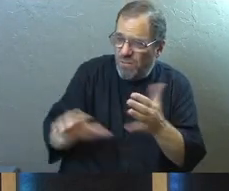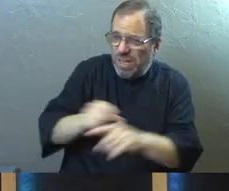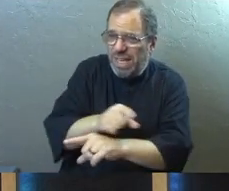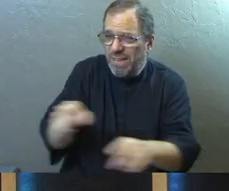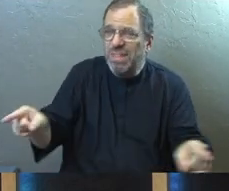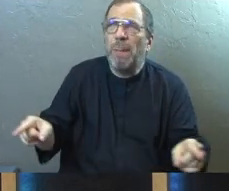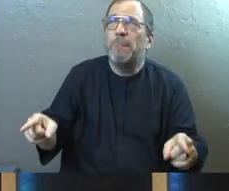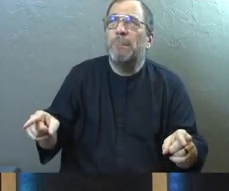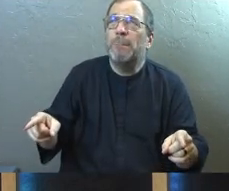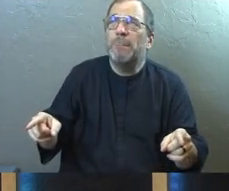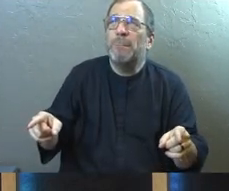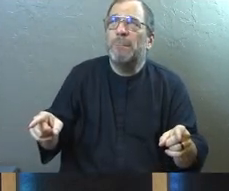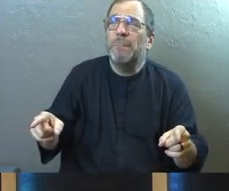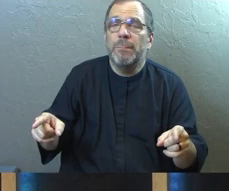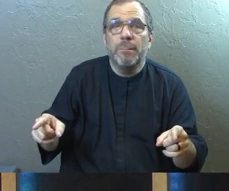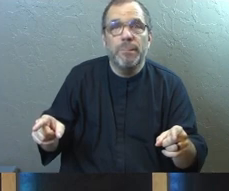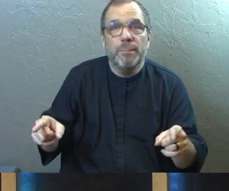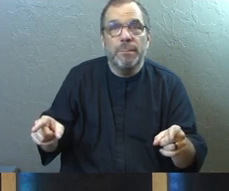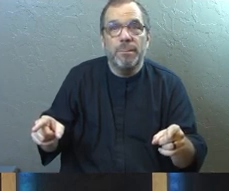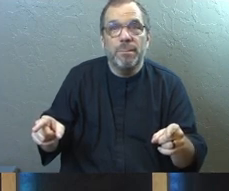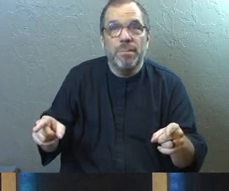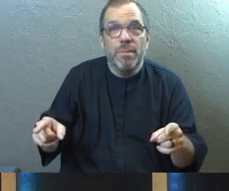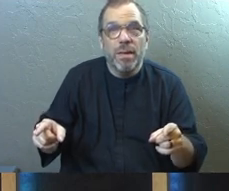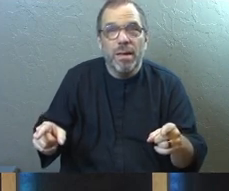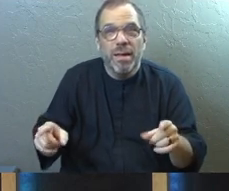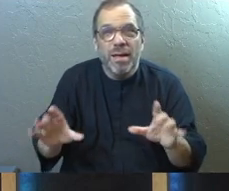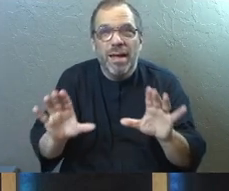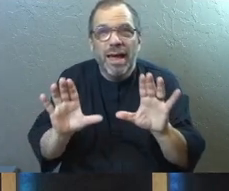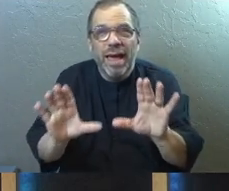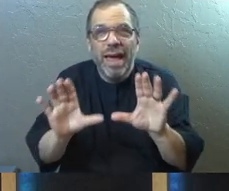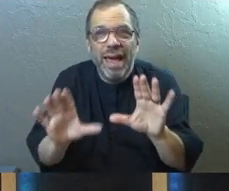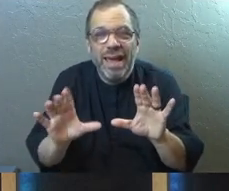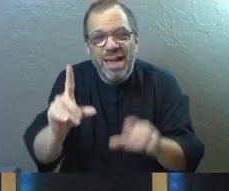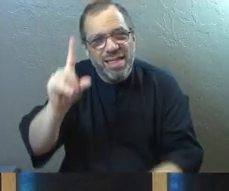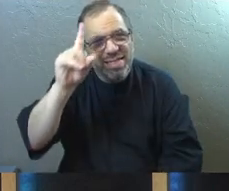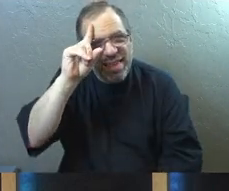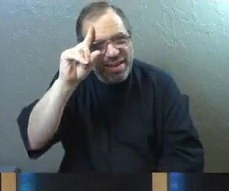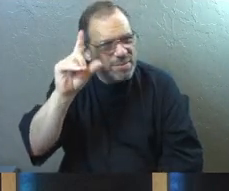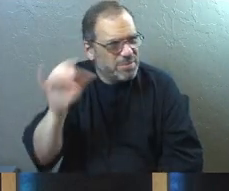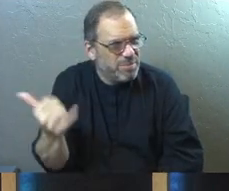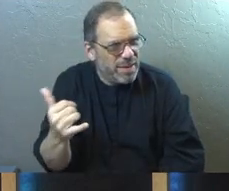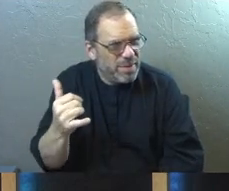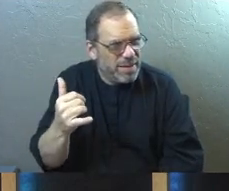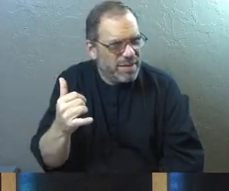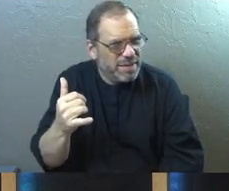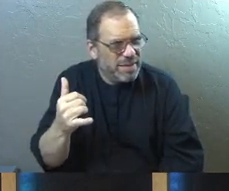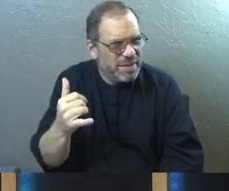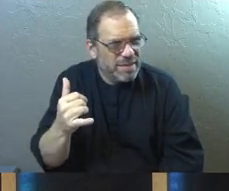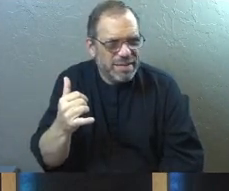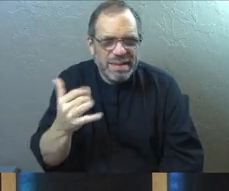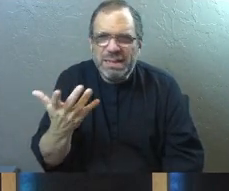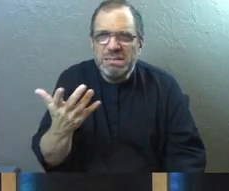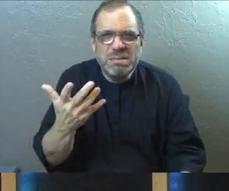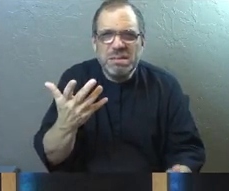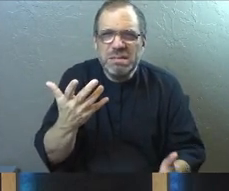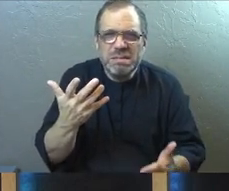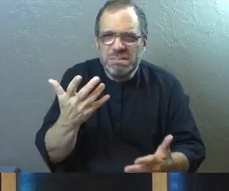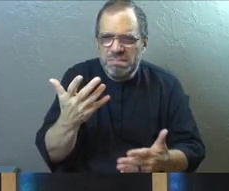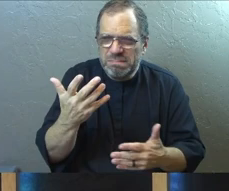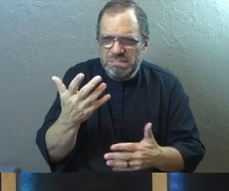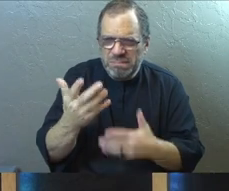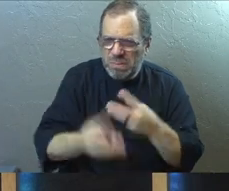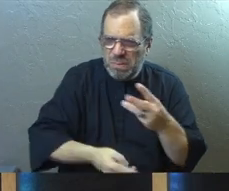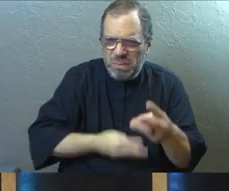forgive them as well. Do you meditate on this stuff sometimes and think this is just like otherworldly because it